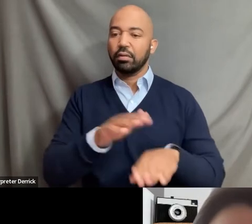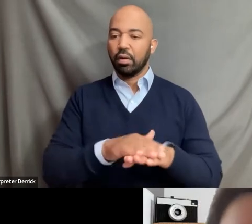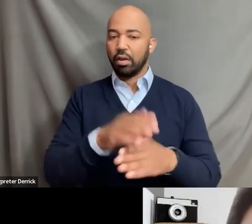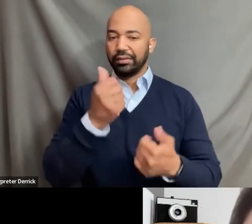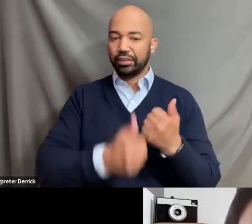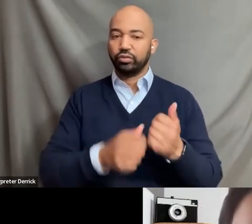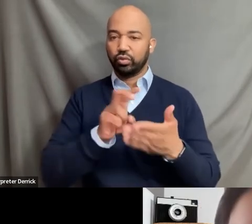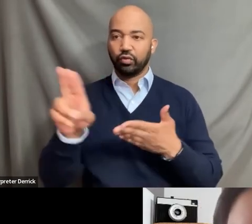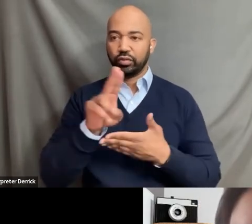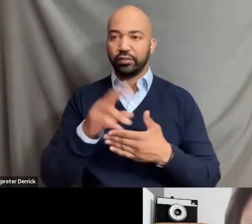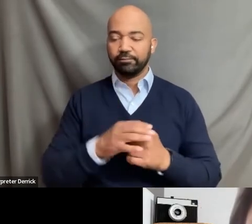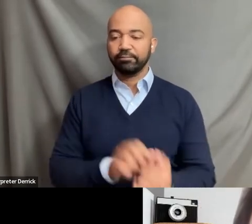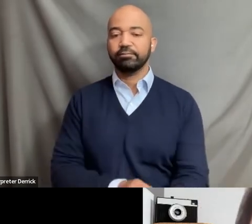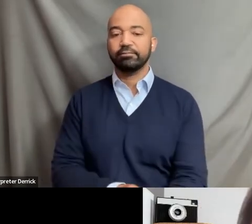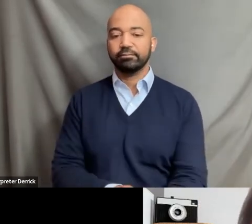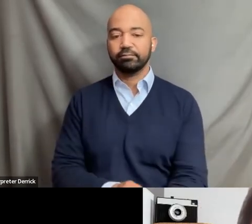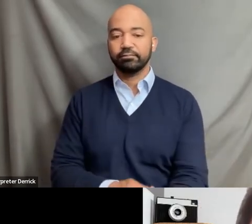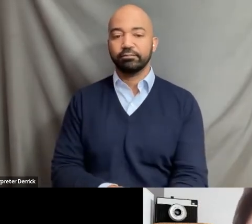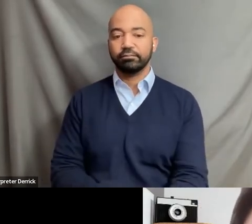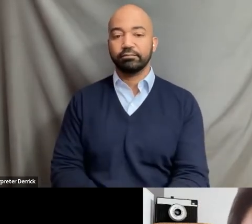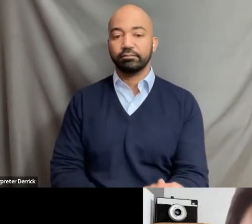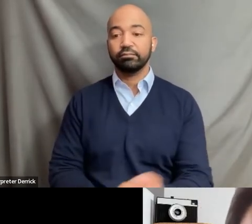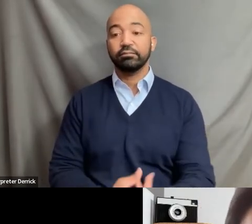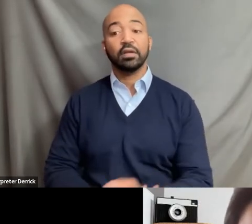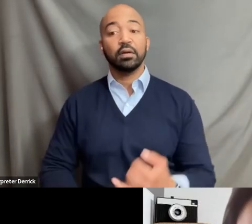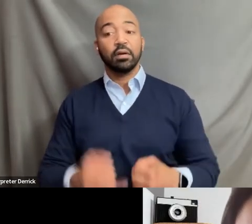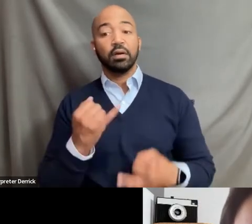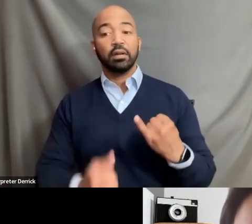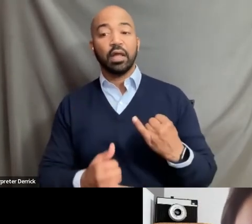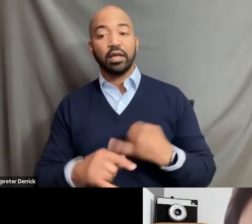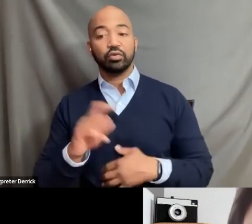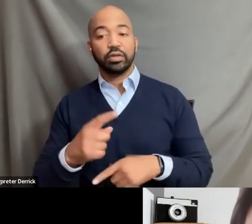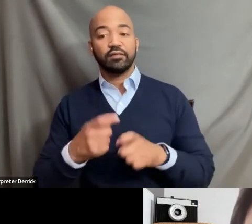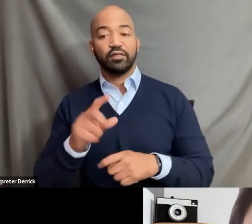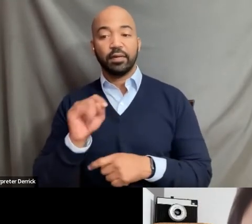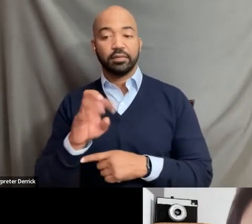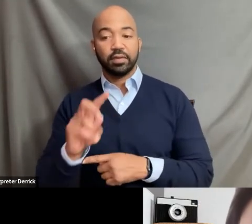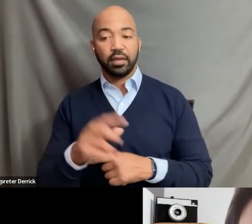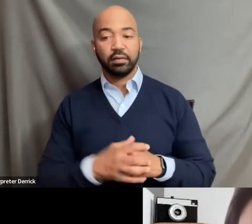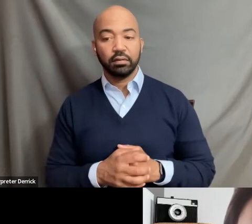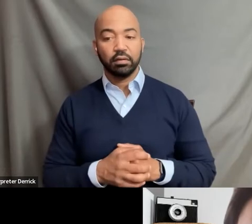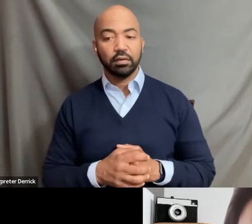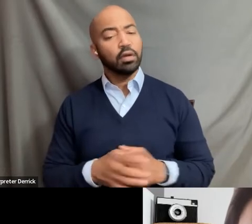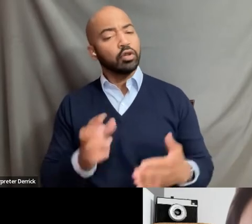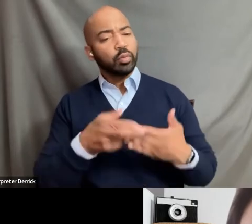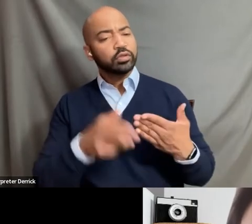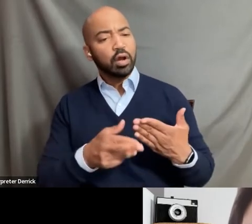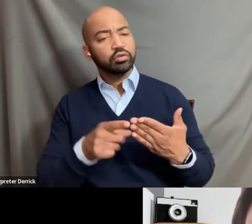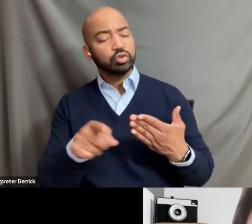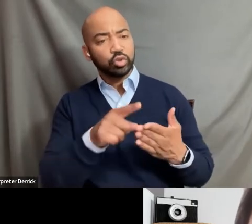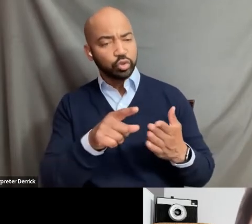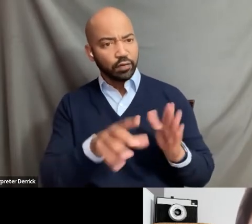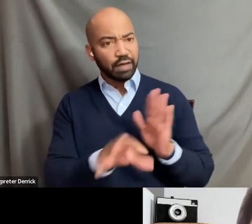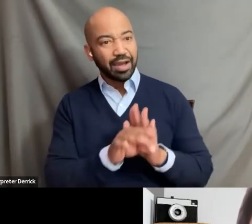Okay, am checking. you. And a final question from Ted. Were the results rich enough for you to create